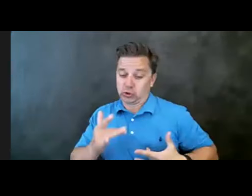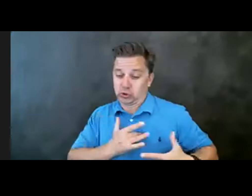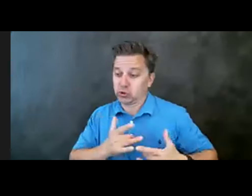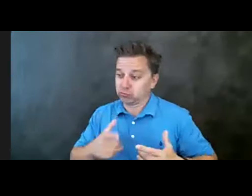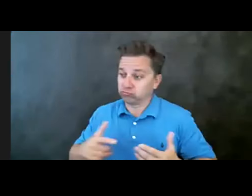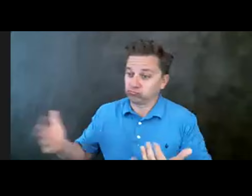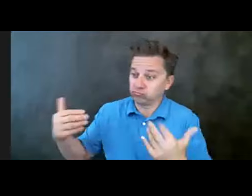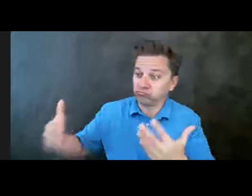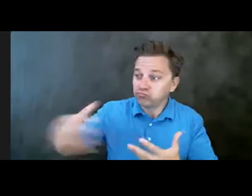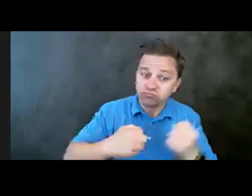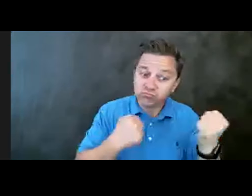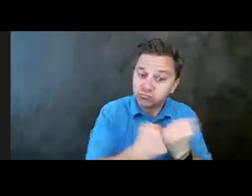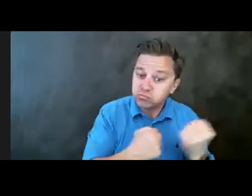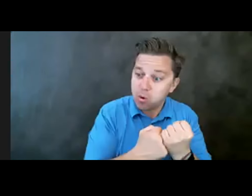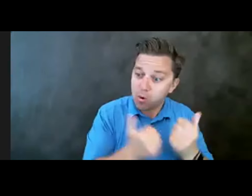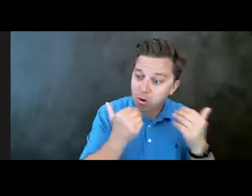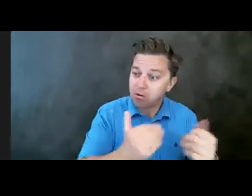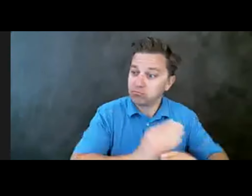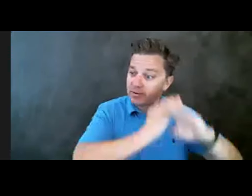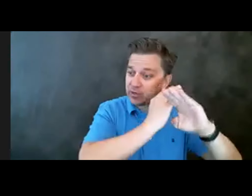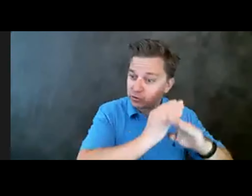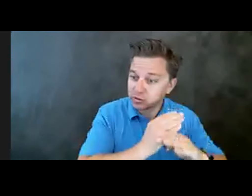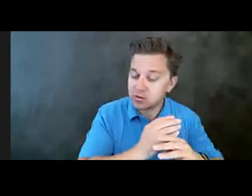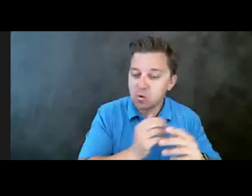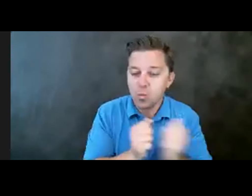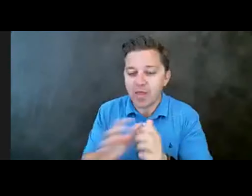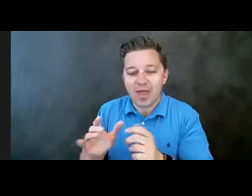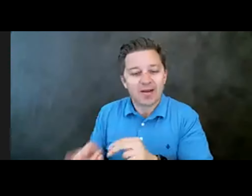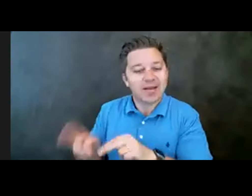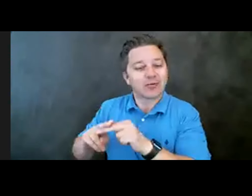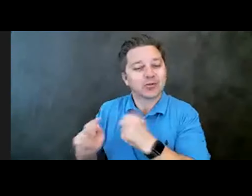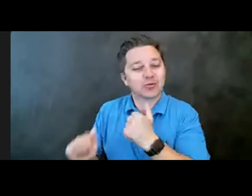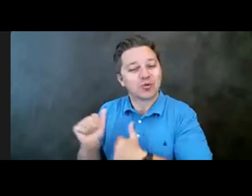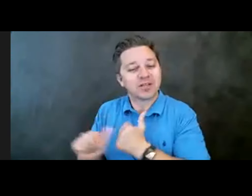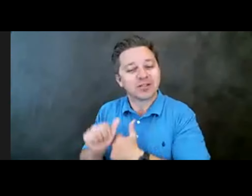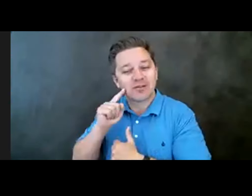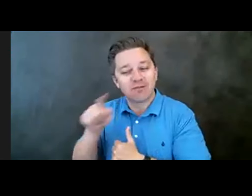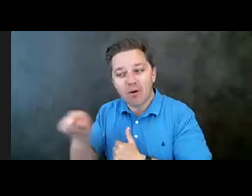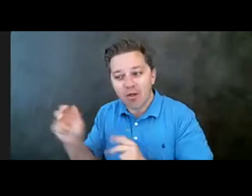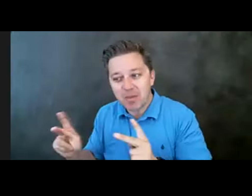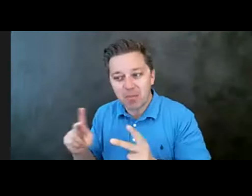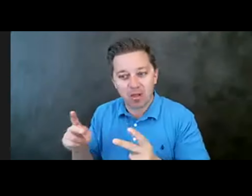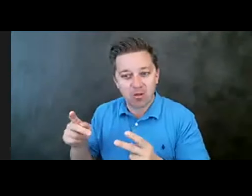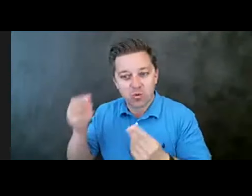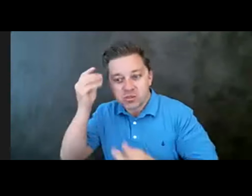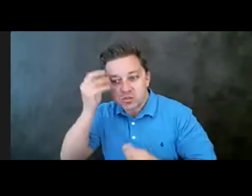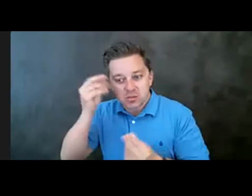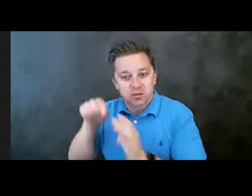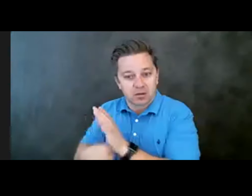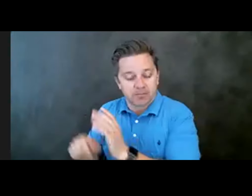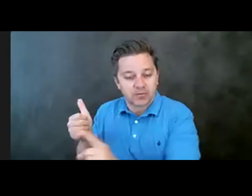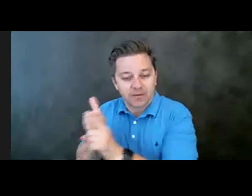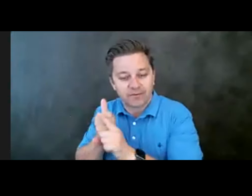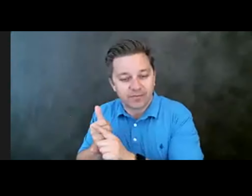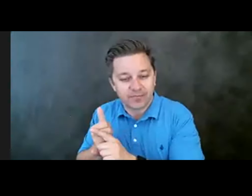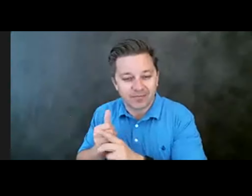the effort without inadvertently increasing risk for the general population or individuals who are at risk of suicide? So there's this constant